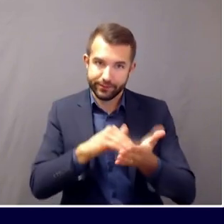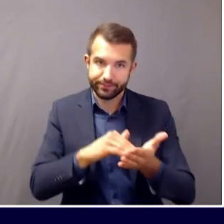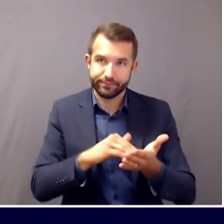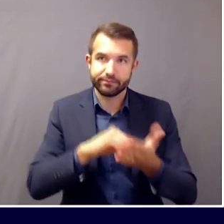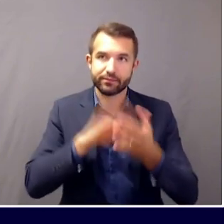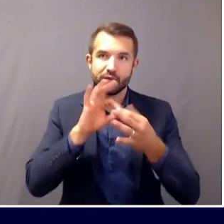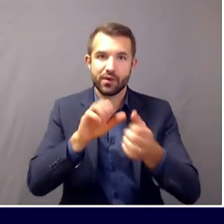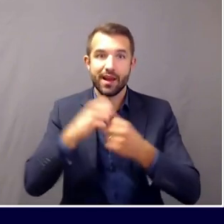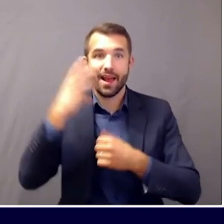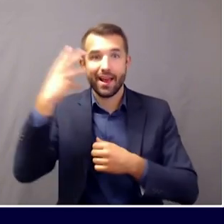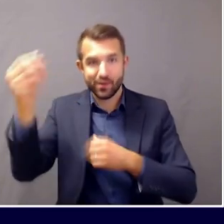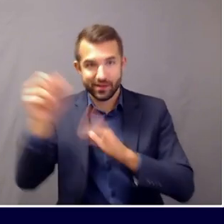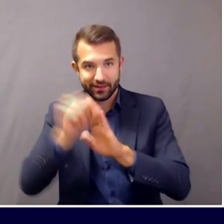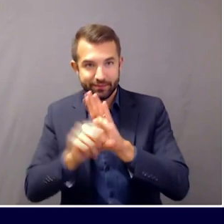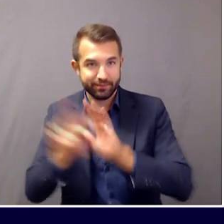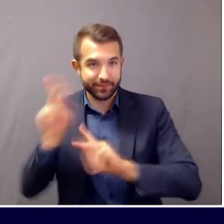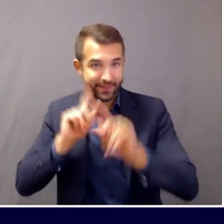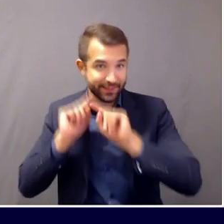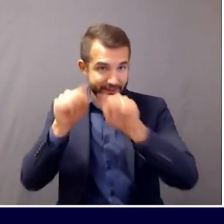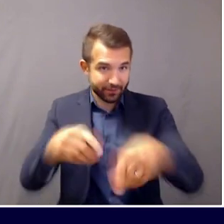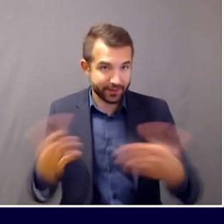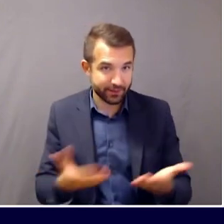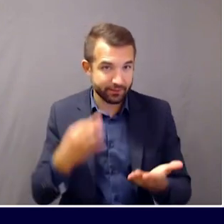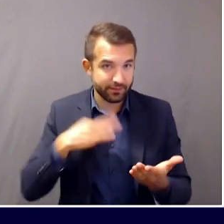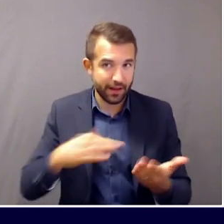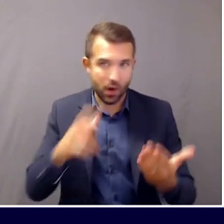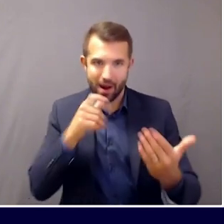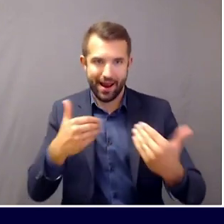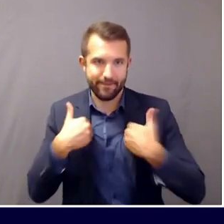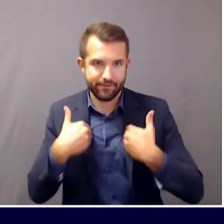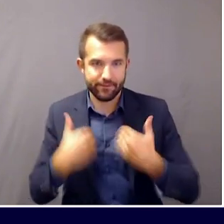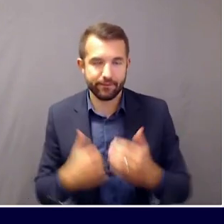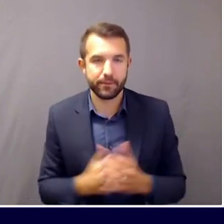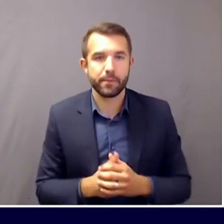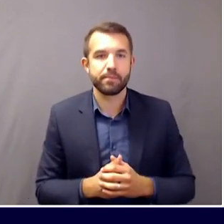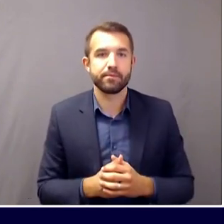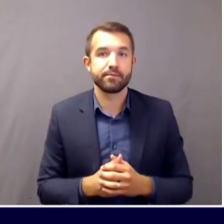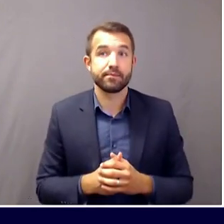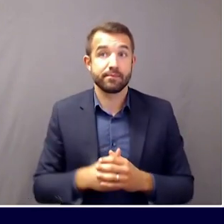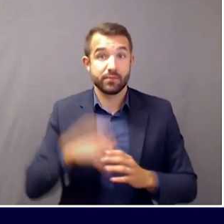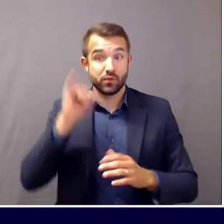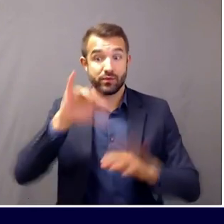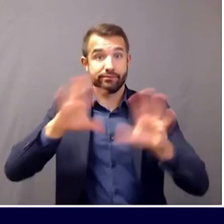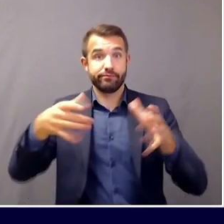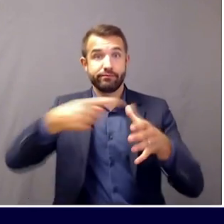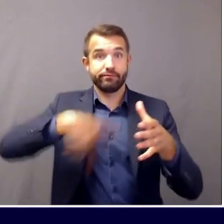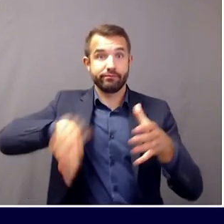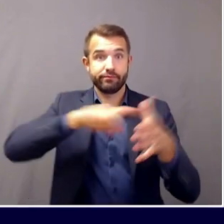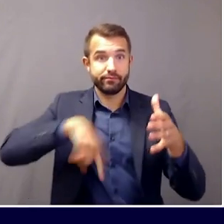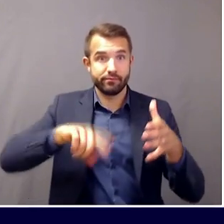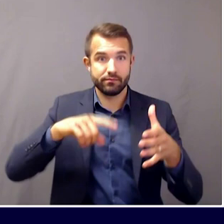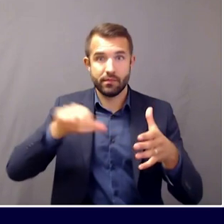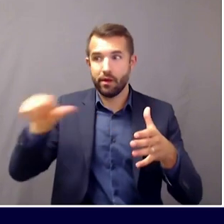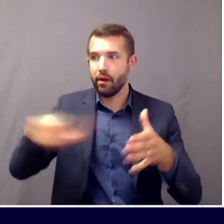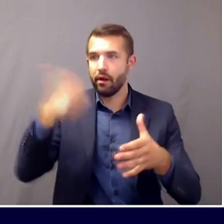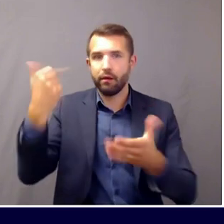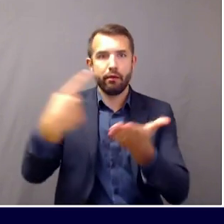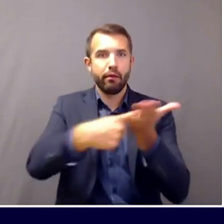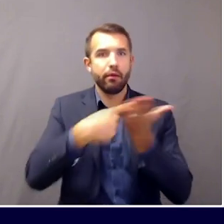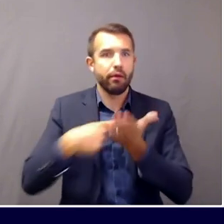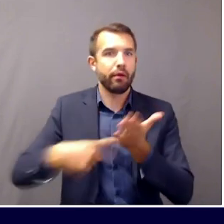I'm curious whether there's been any discussion about with all of the